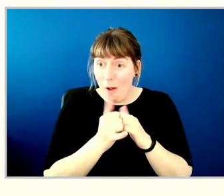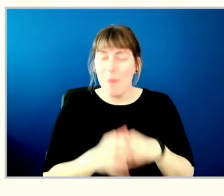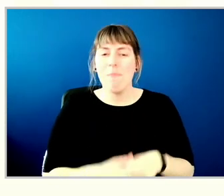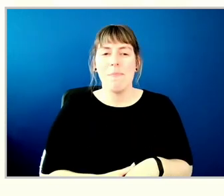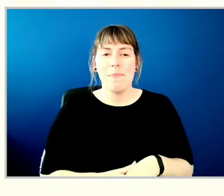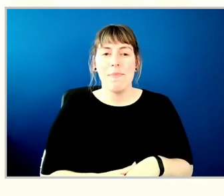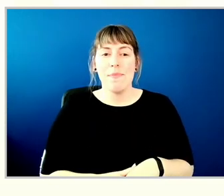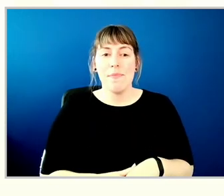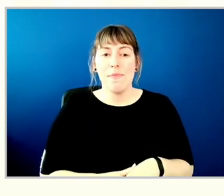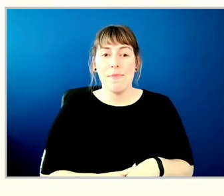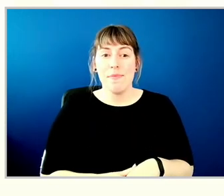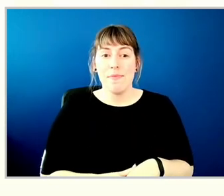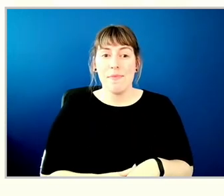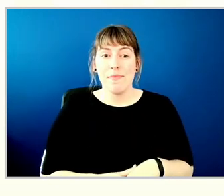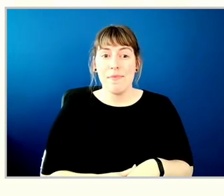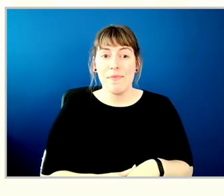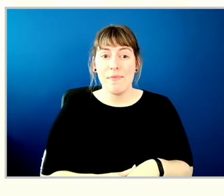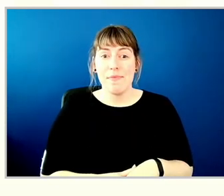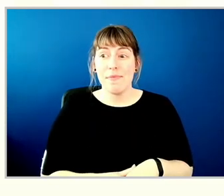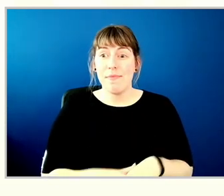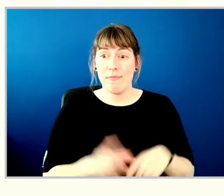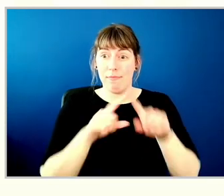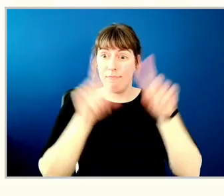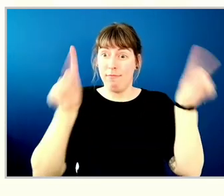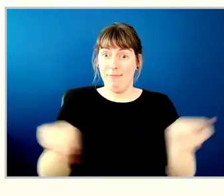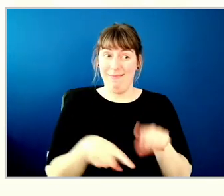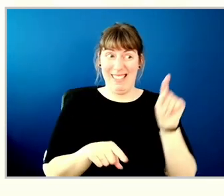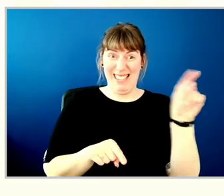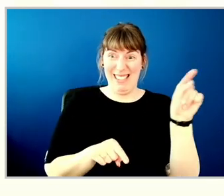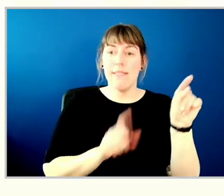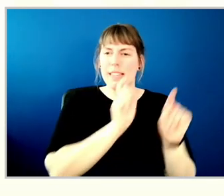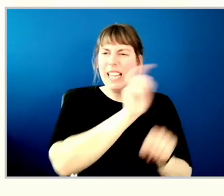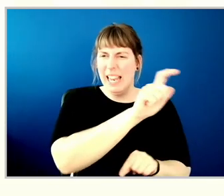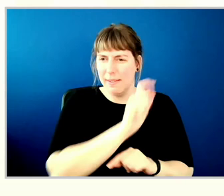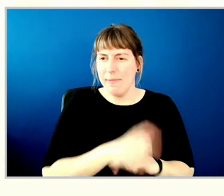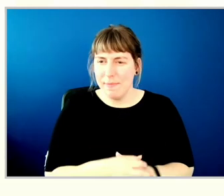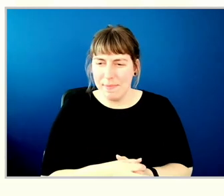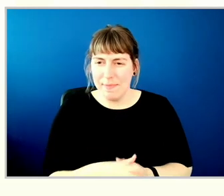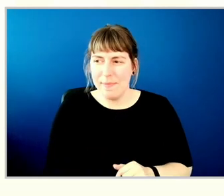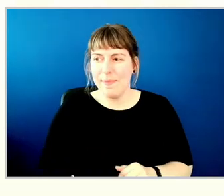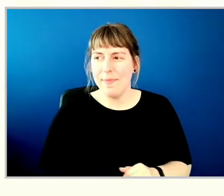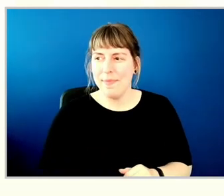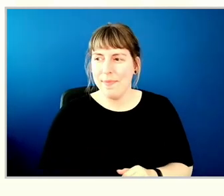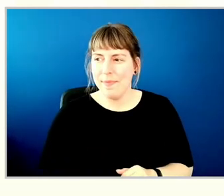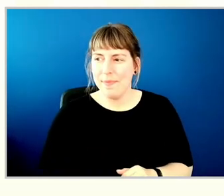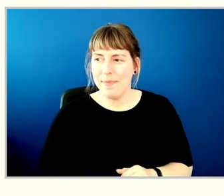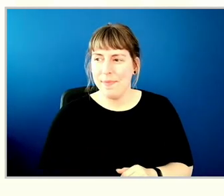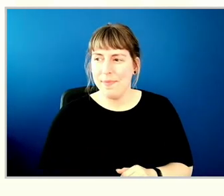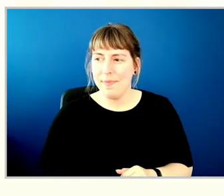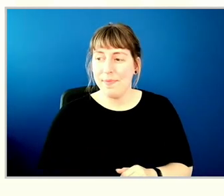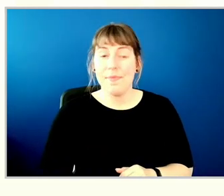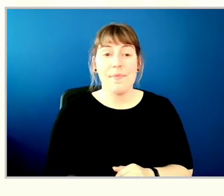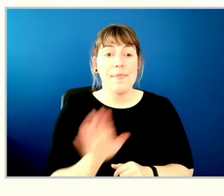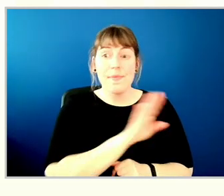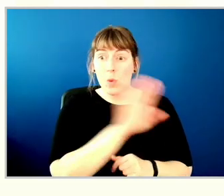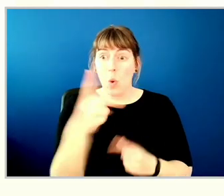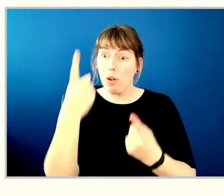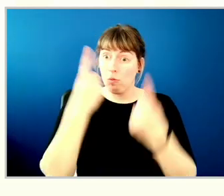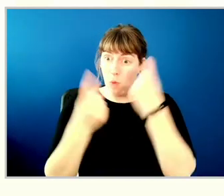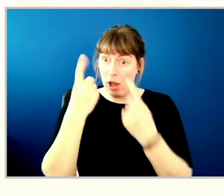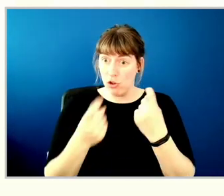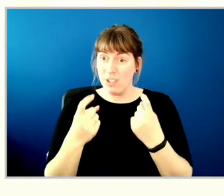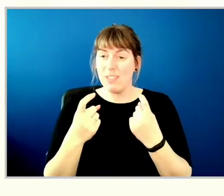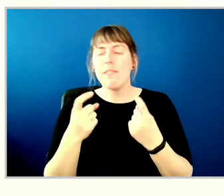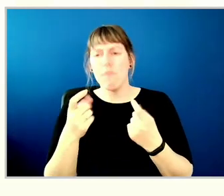on the highlighted icon shown in the presentation. We will do our best to address most questions during the question